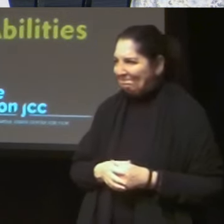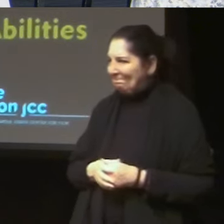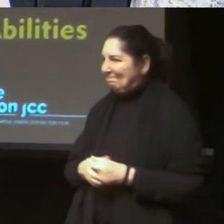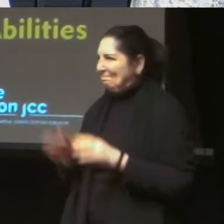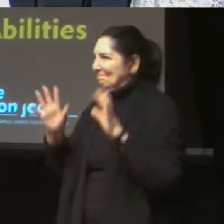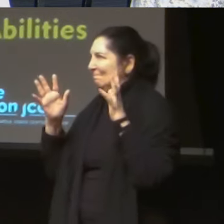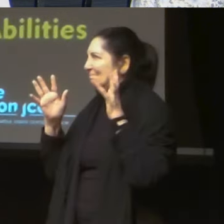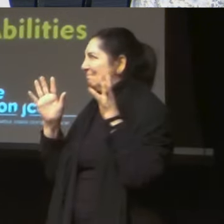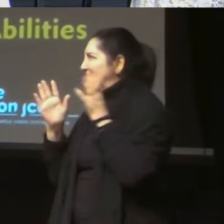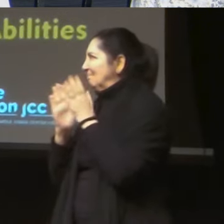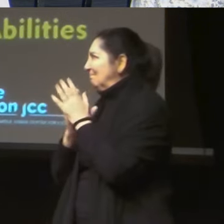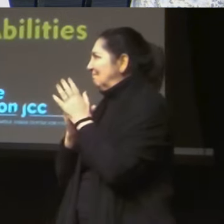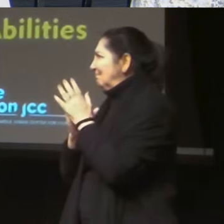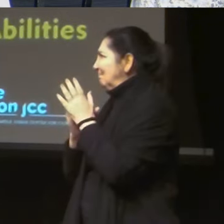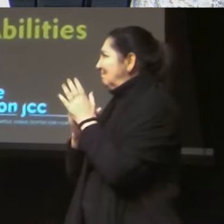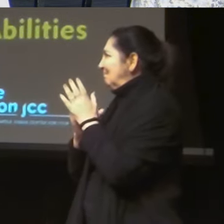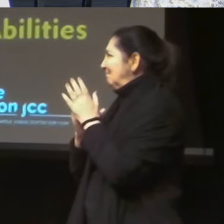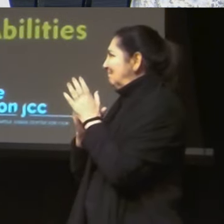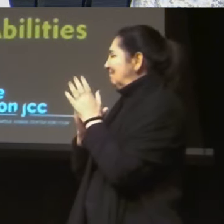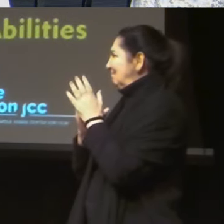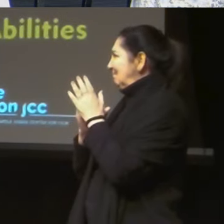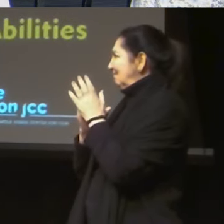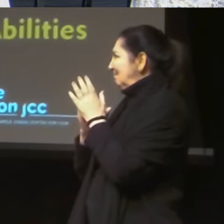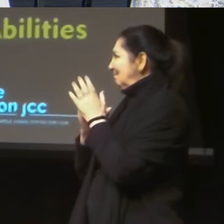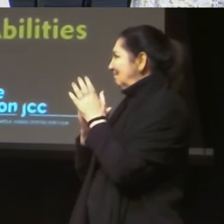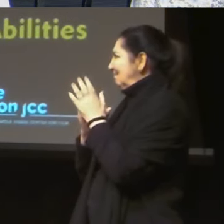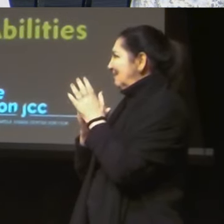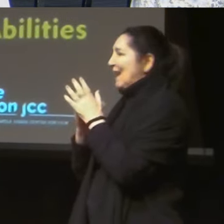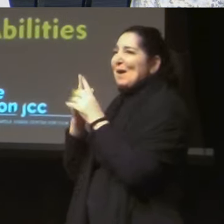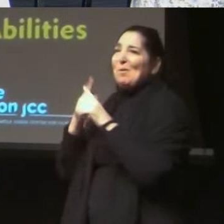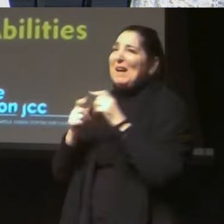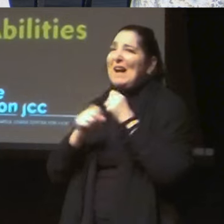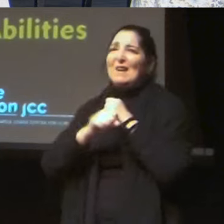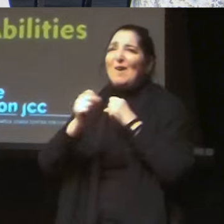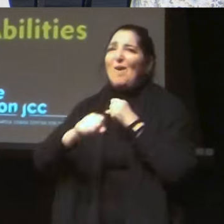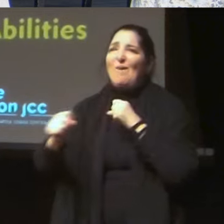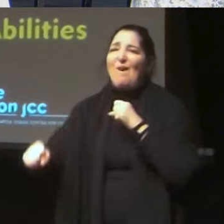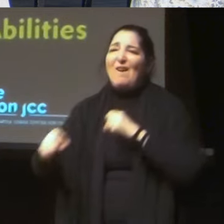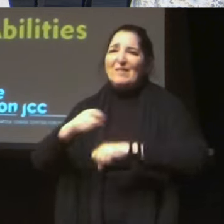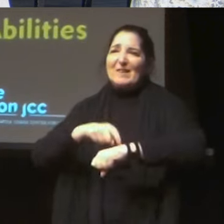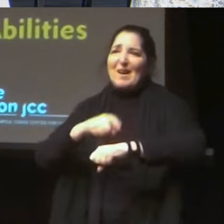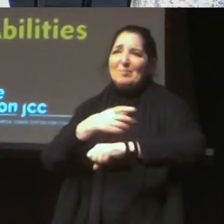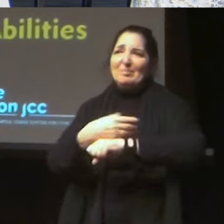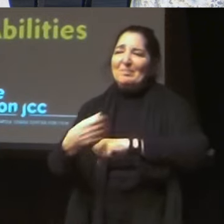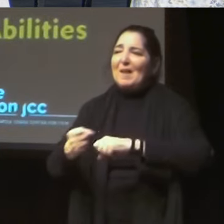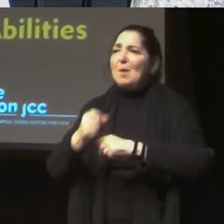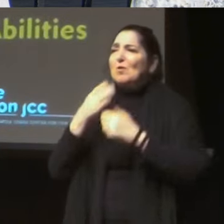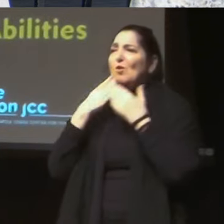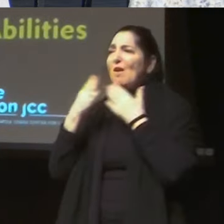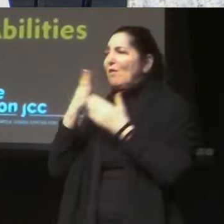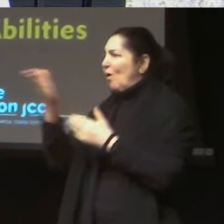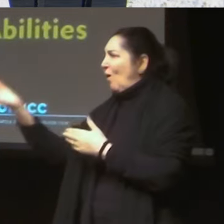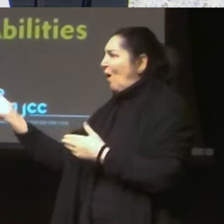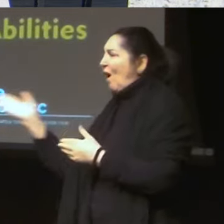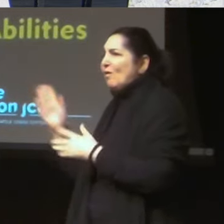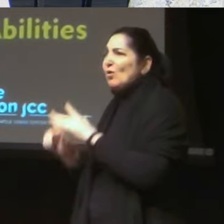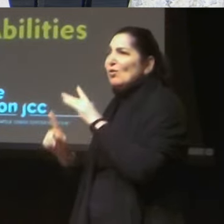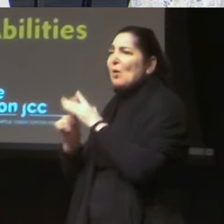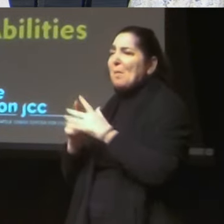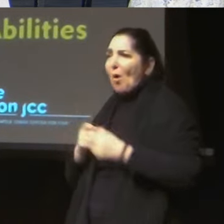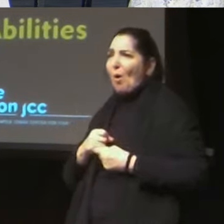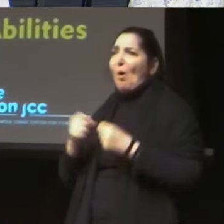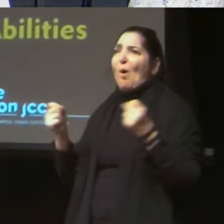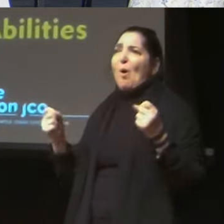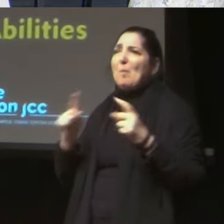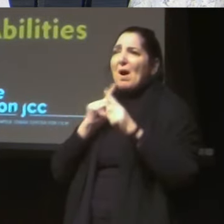conversation. Um, unfortunately we do have another film starting here and right now. Um, and, uh, I want to thank you all